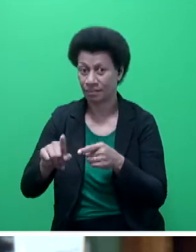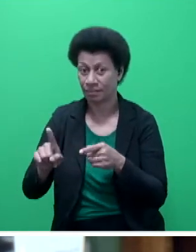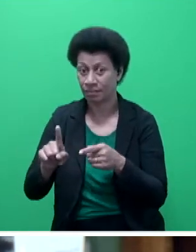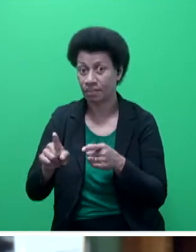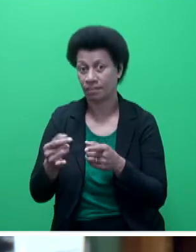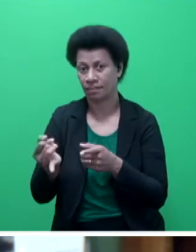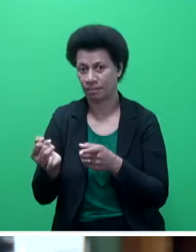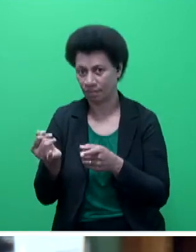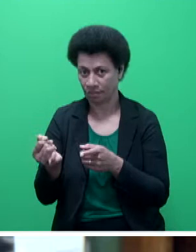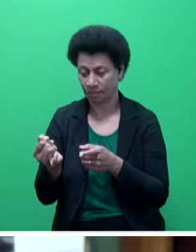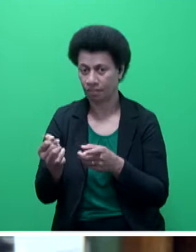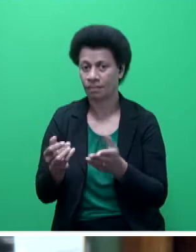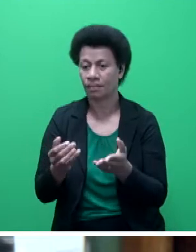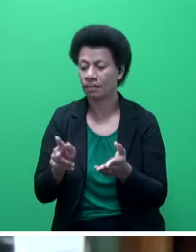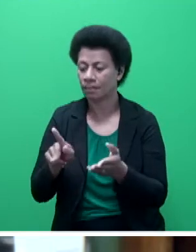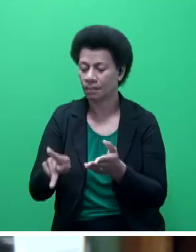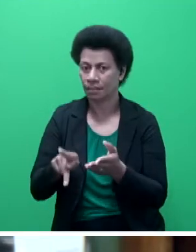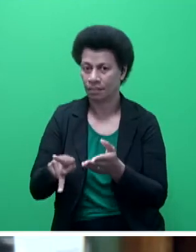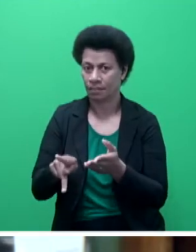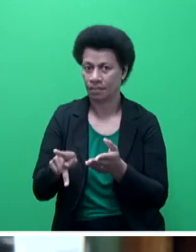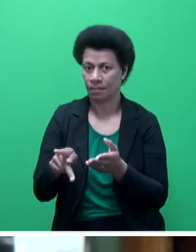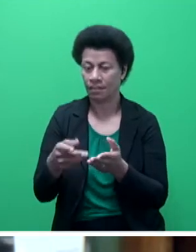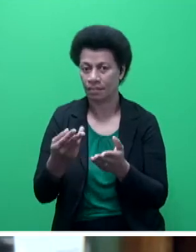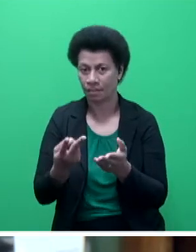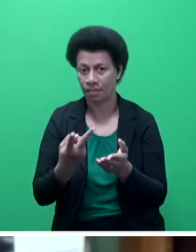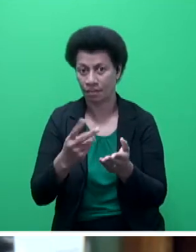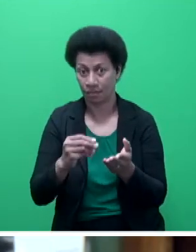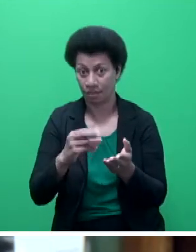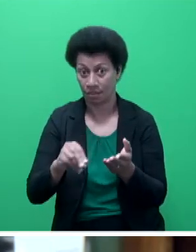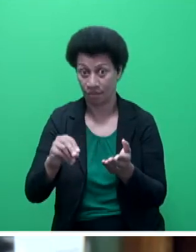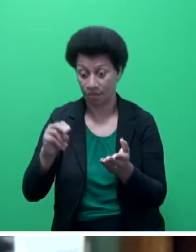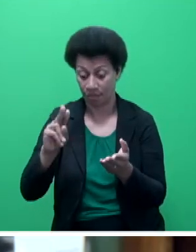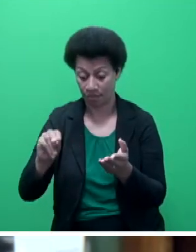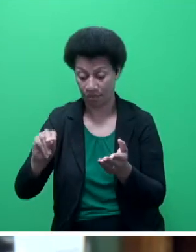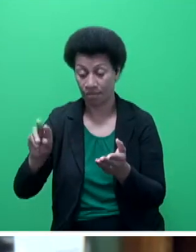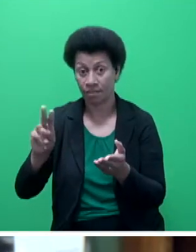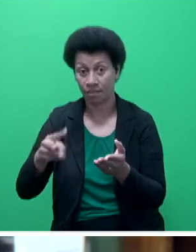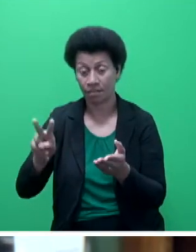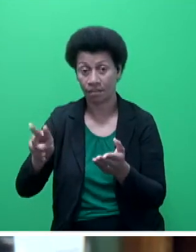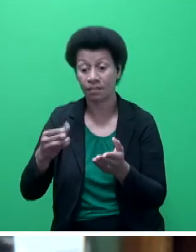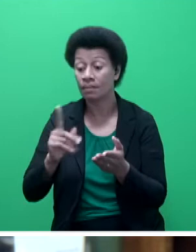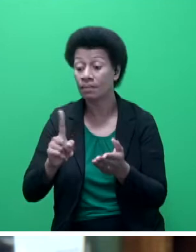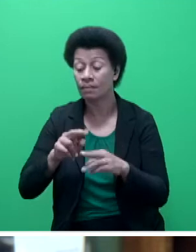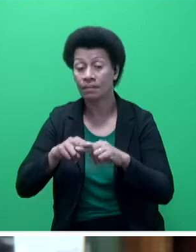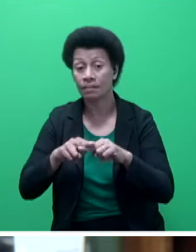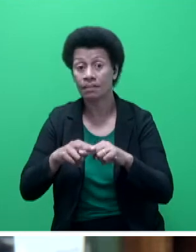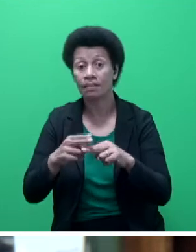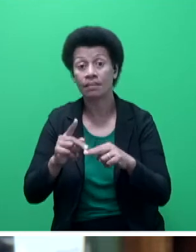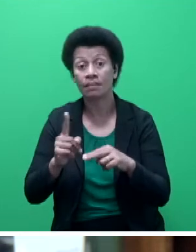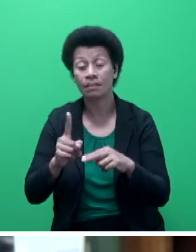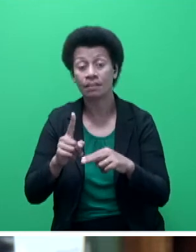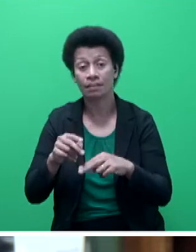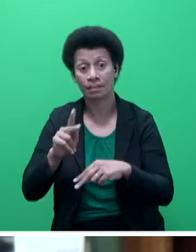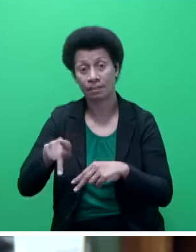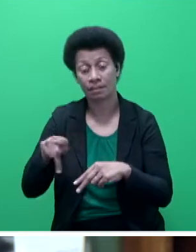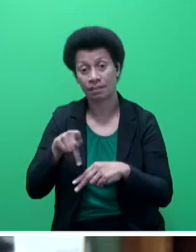aggregates. Prior to 2019-2020, sir, HIES, Fiji had been the only Pacific Island country, sir, still